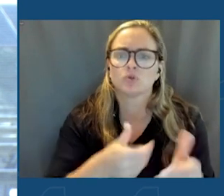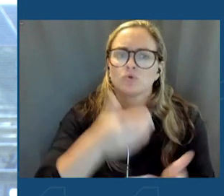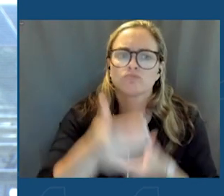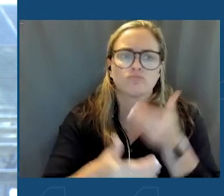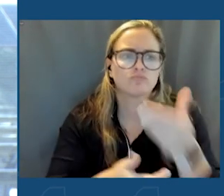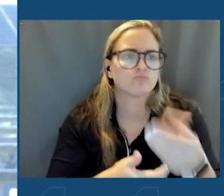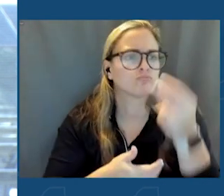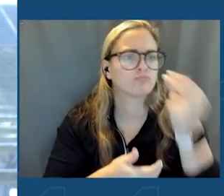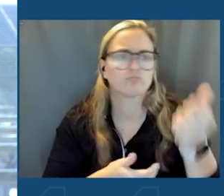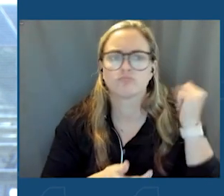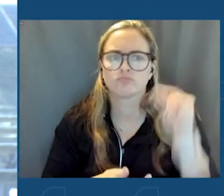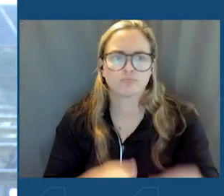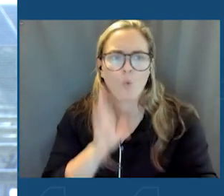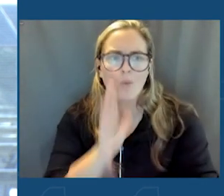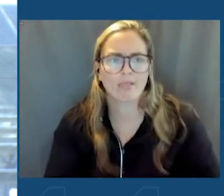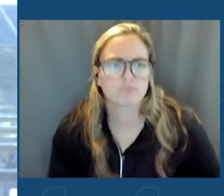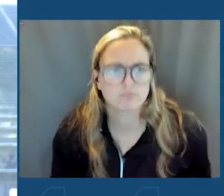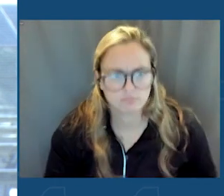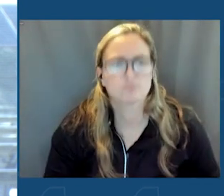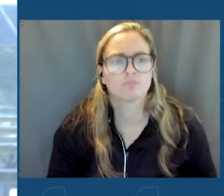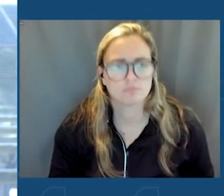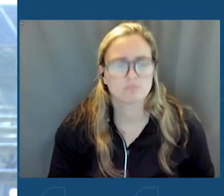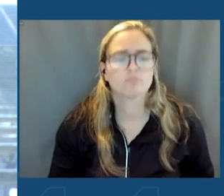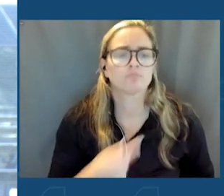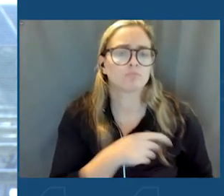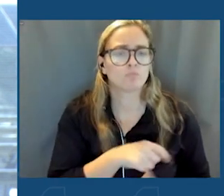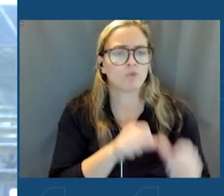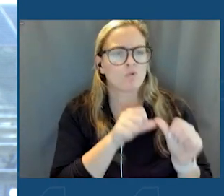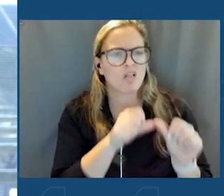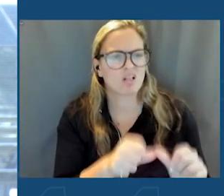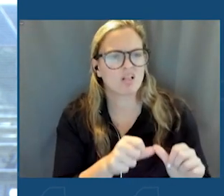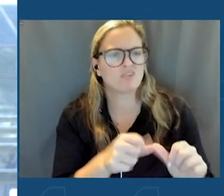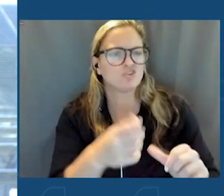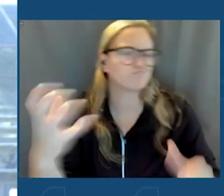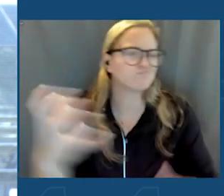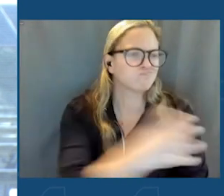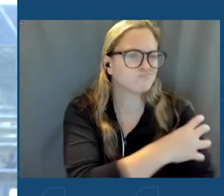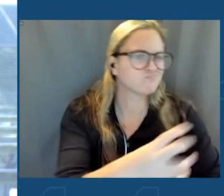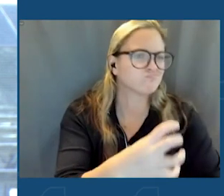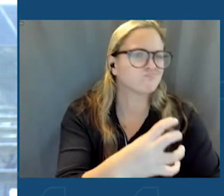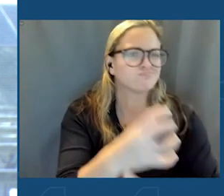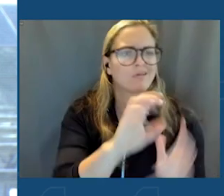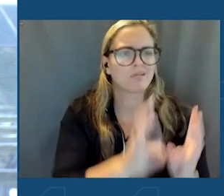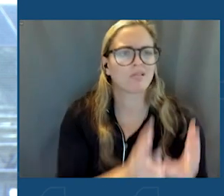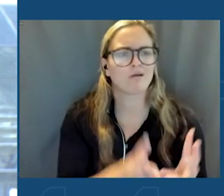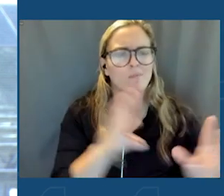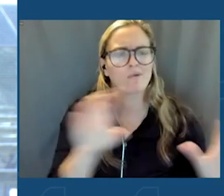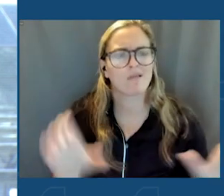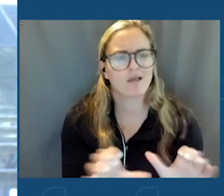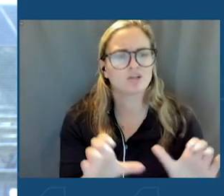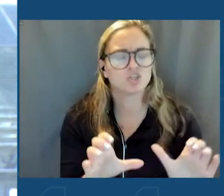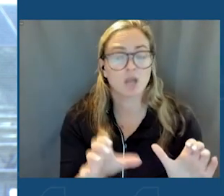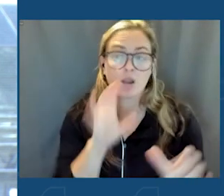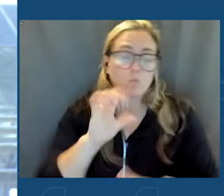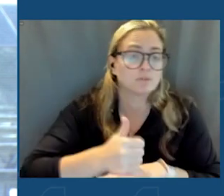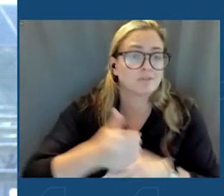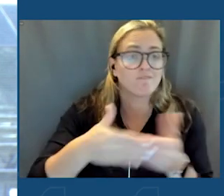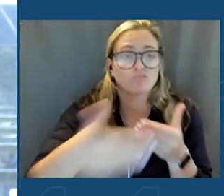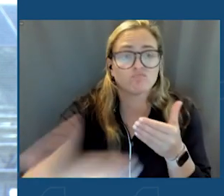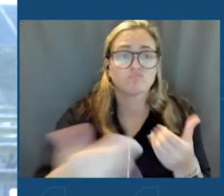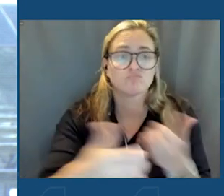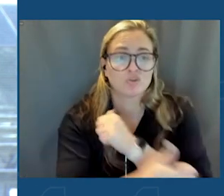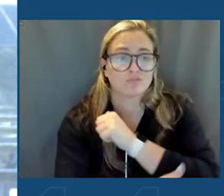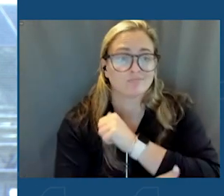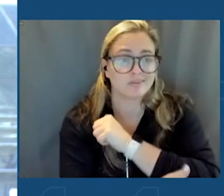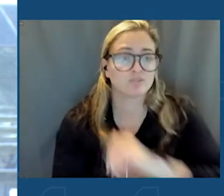ahead. We will continue to supercharge climate action, and what we do will set the pace for the nation and even the